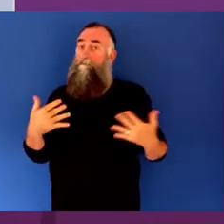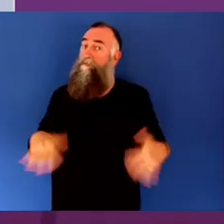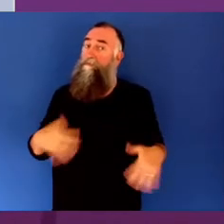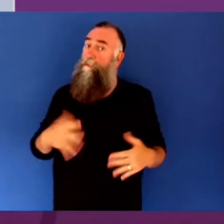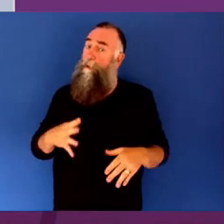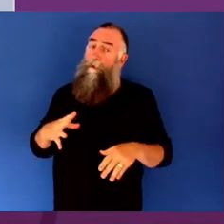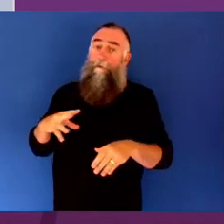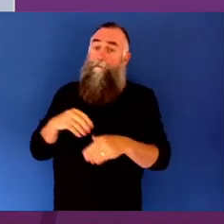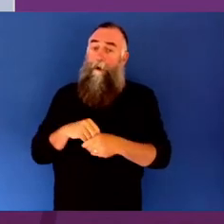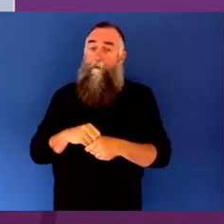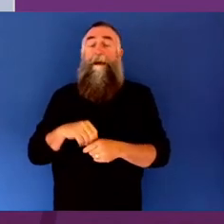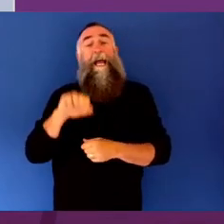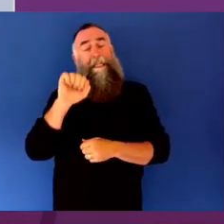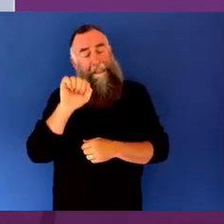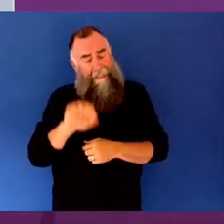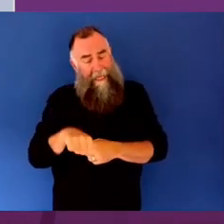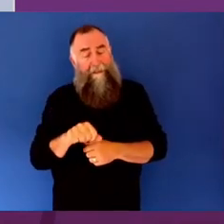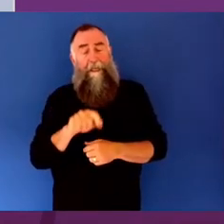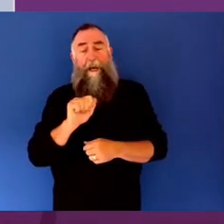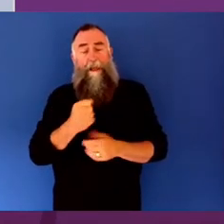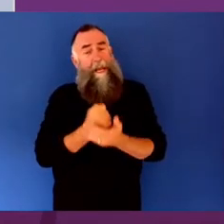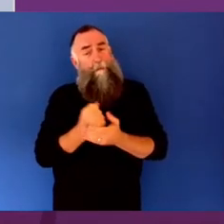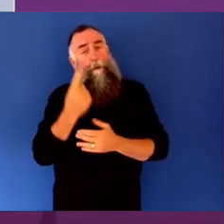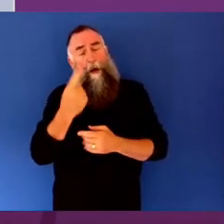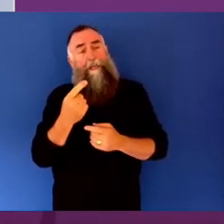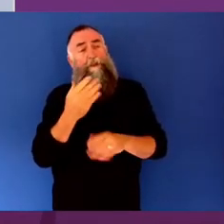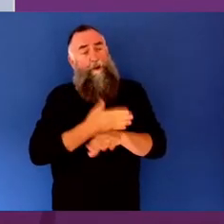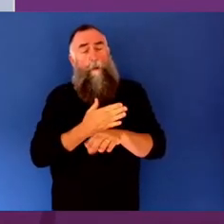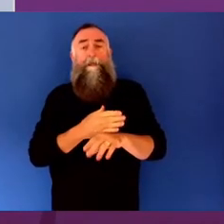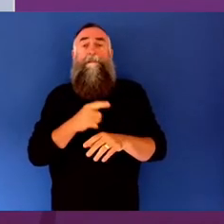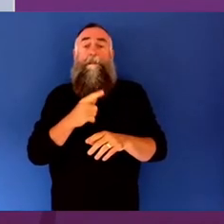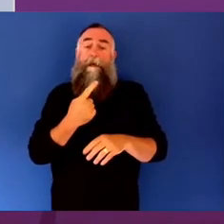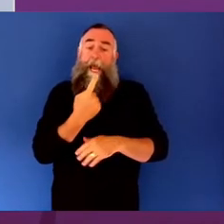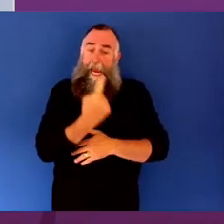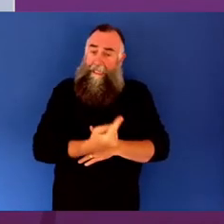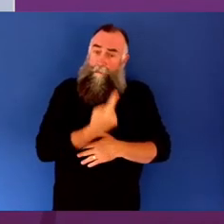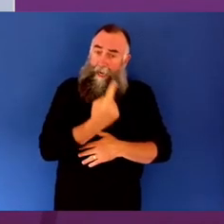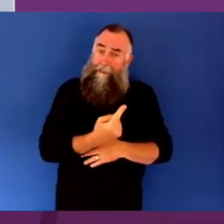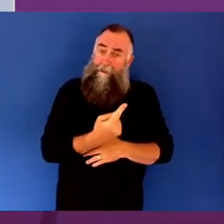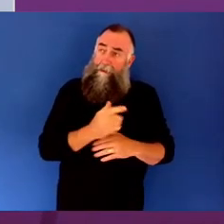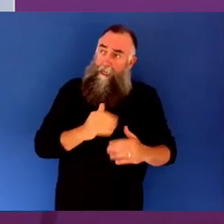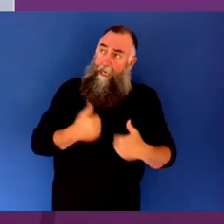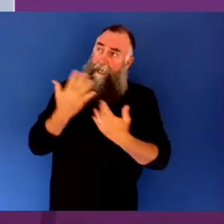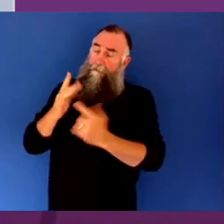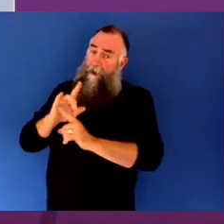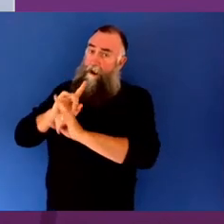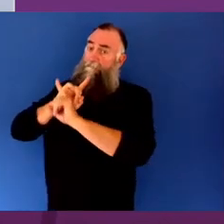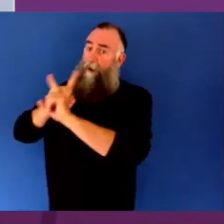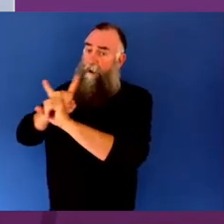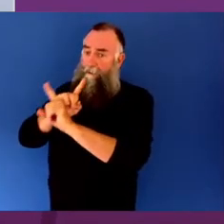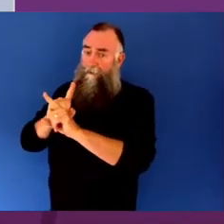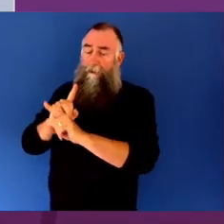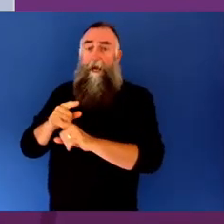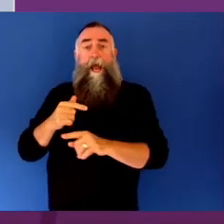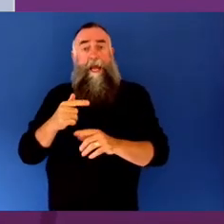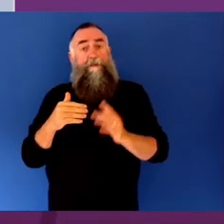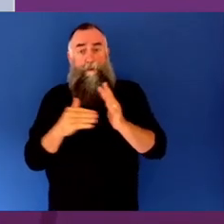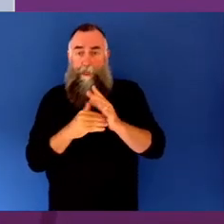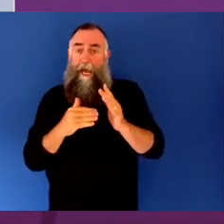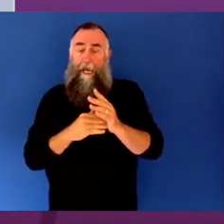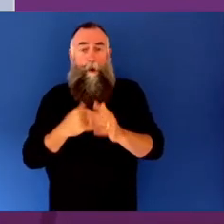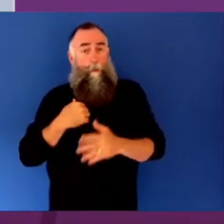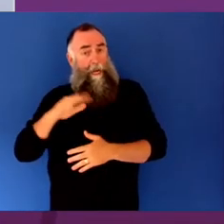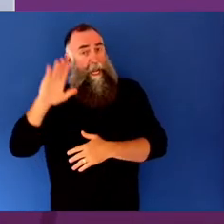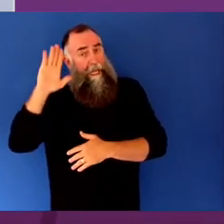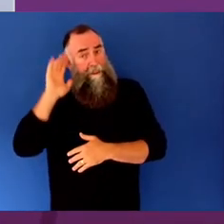independent advice and to monitor the performance of the system. And I think we were all very encouraged by Christine's words there today. The challenge will